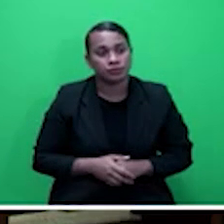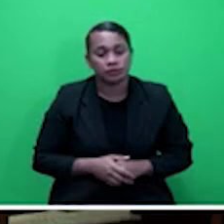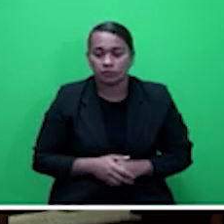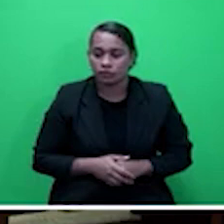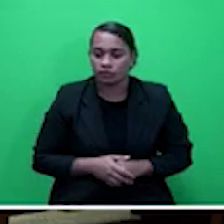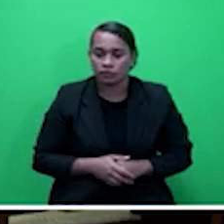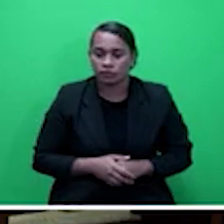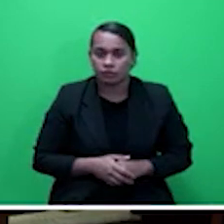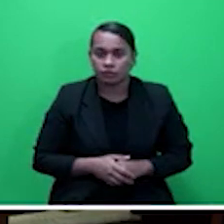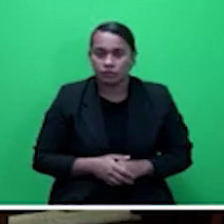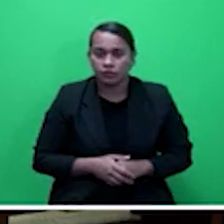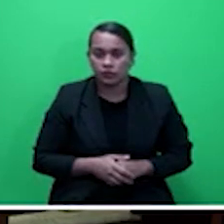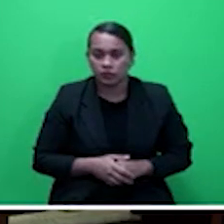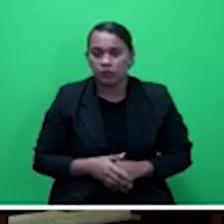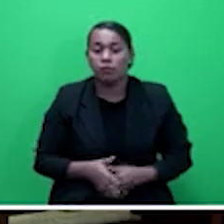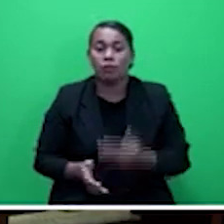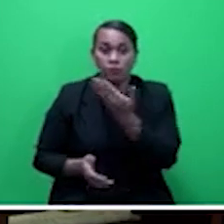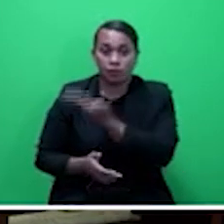Thank you, honorable Speaker.